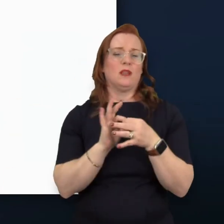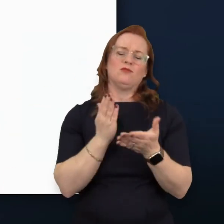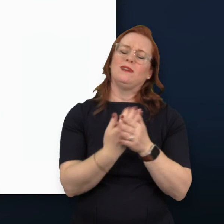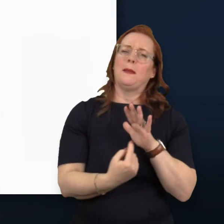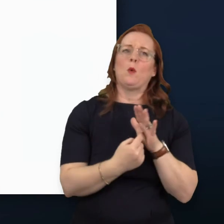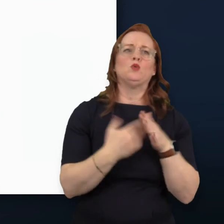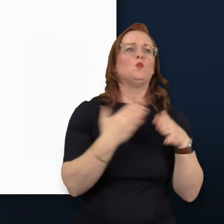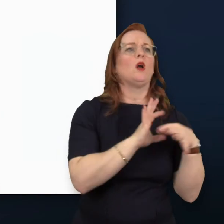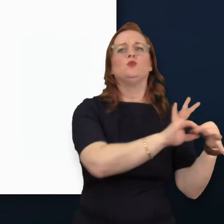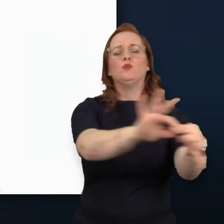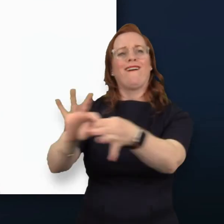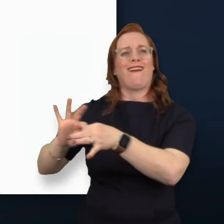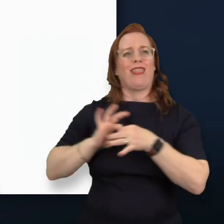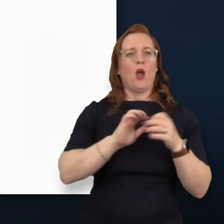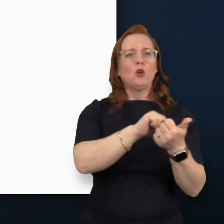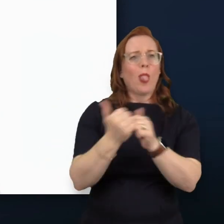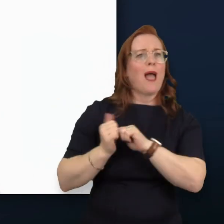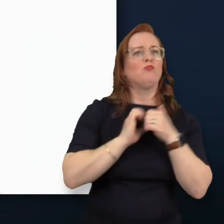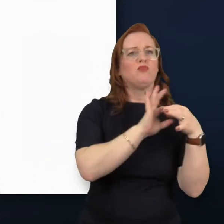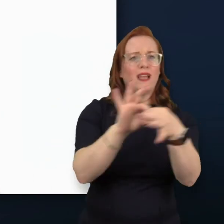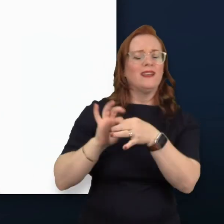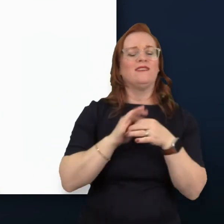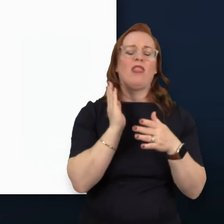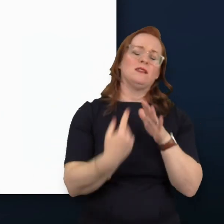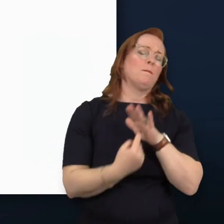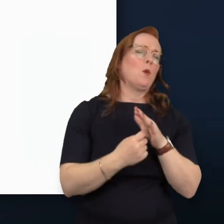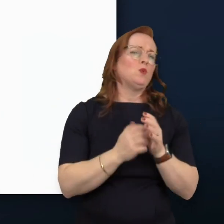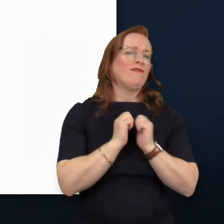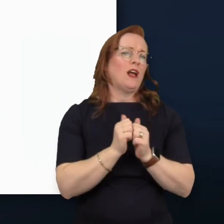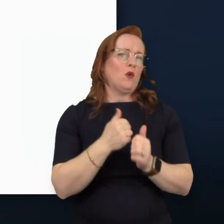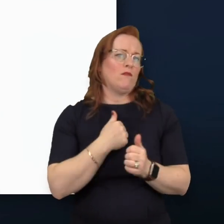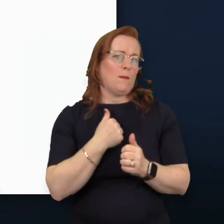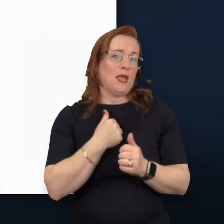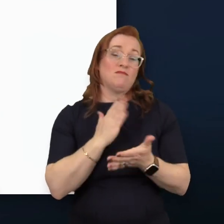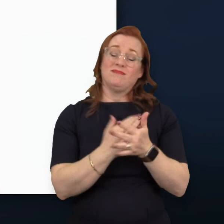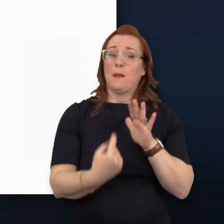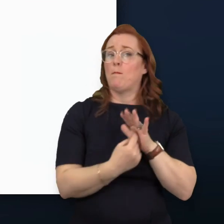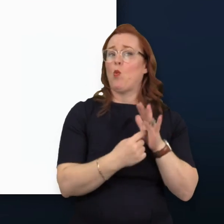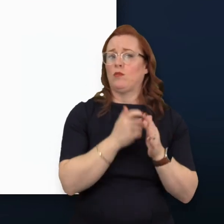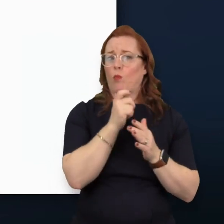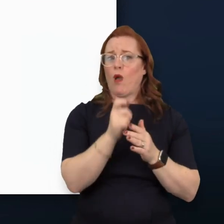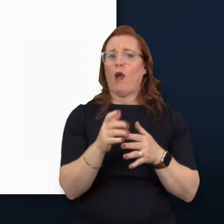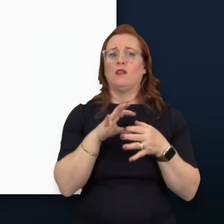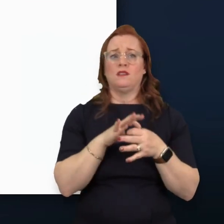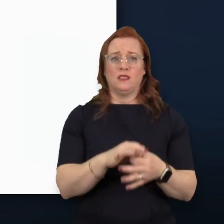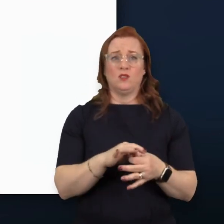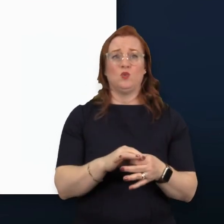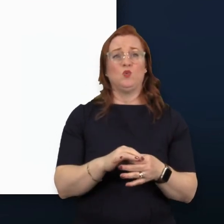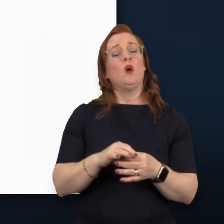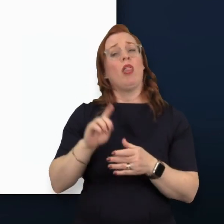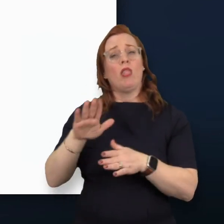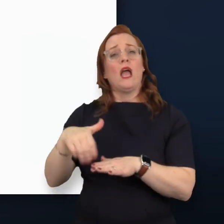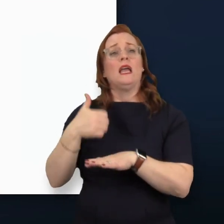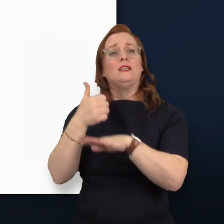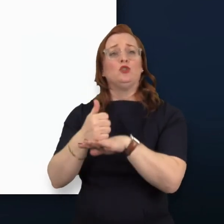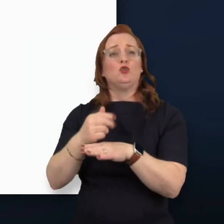together and work together. Collaboration is one of my key value words and it is one of the key words for the Institute of Neurodiversity we're